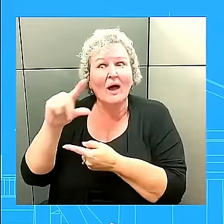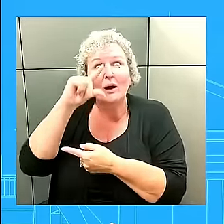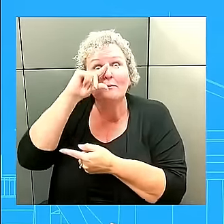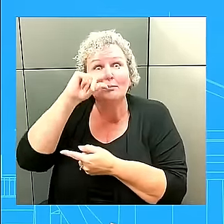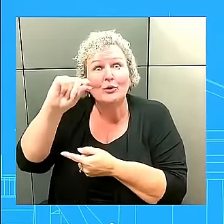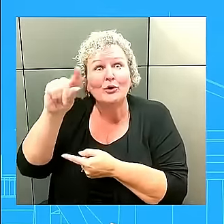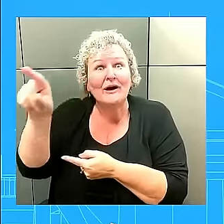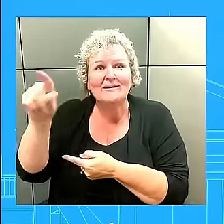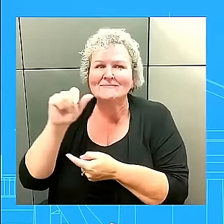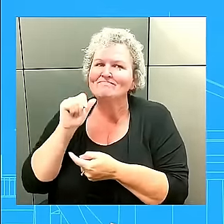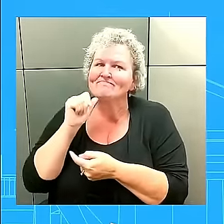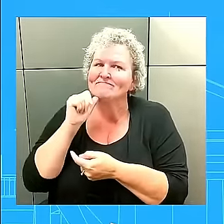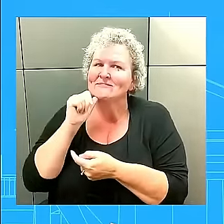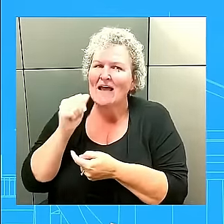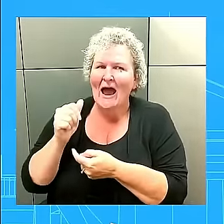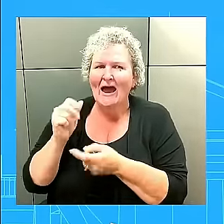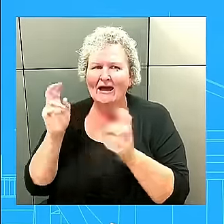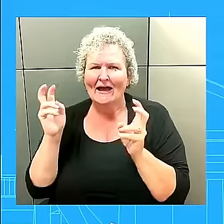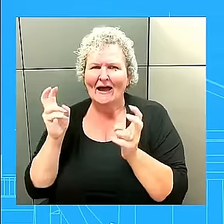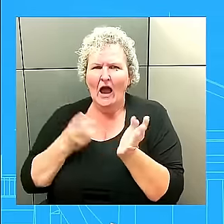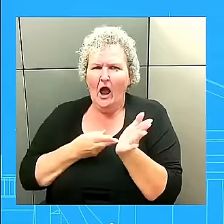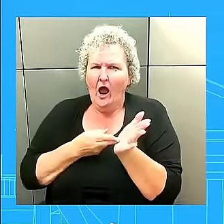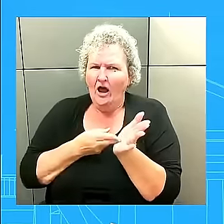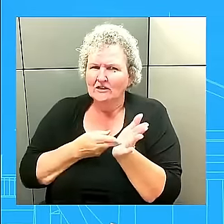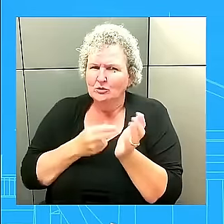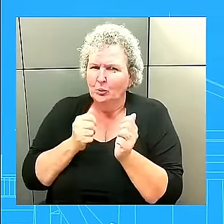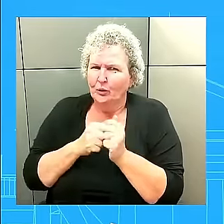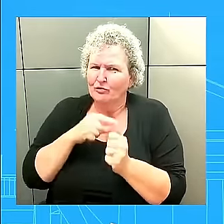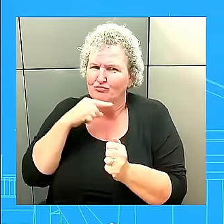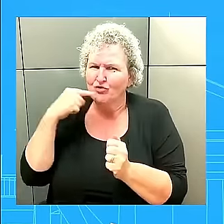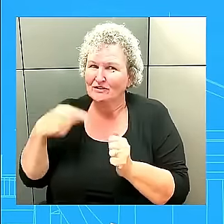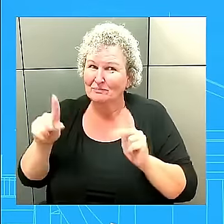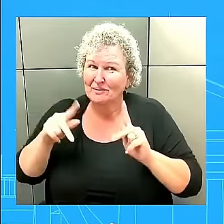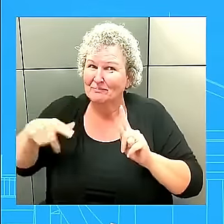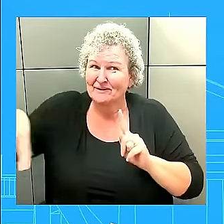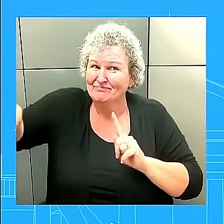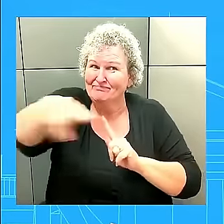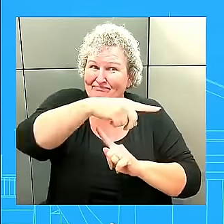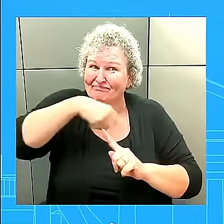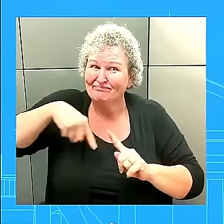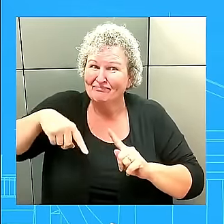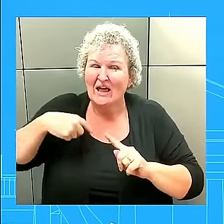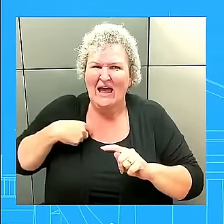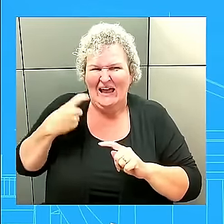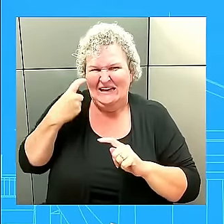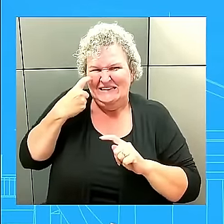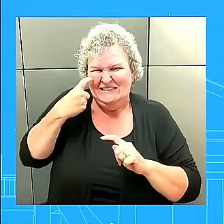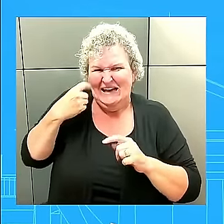here. I mean, Mr. Peskov, a spokesman just the other day, denied knowing anything about it.